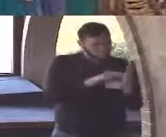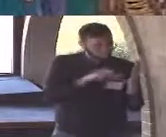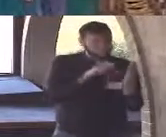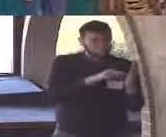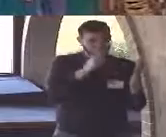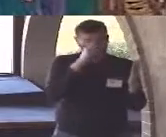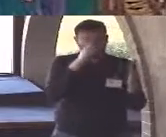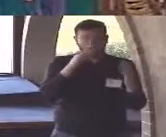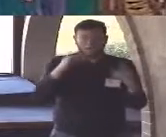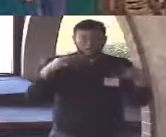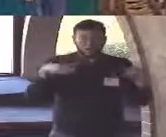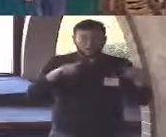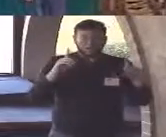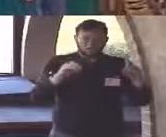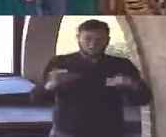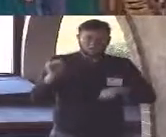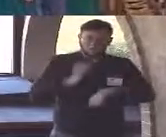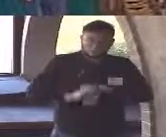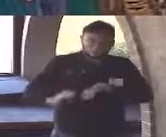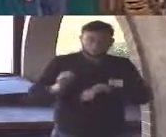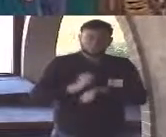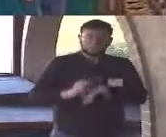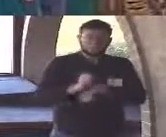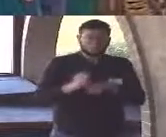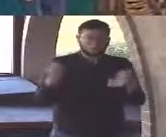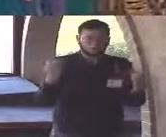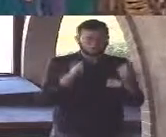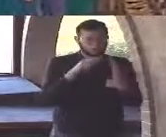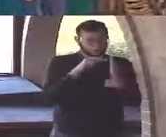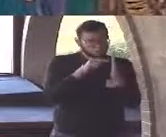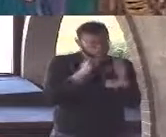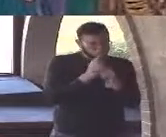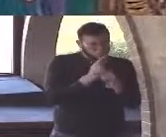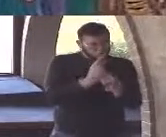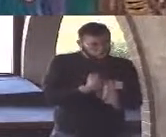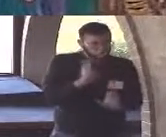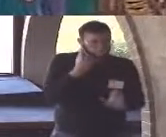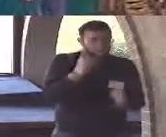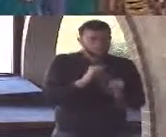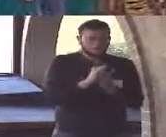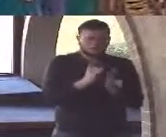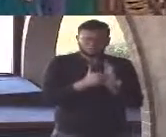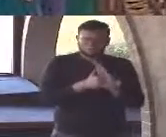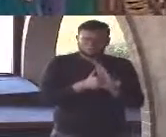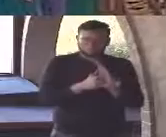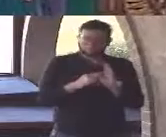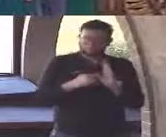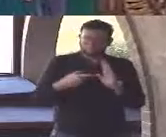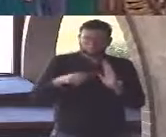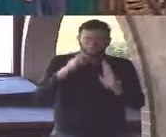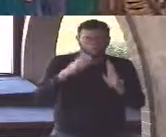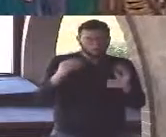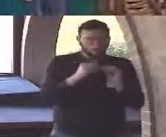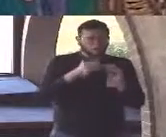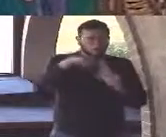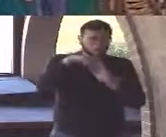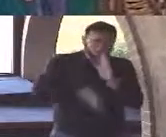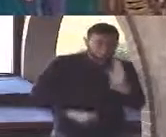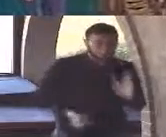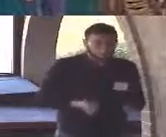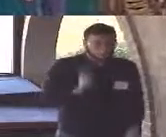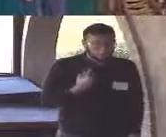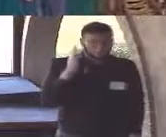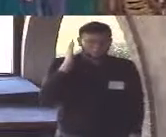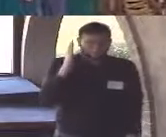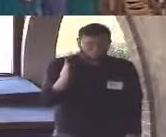understanding it the more nuance the more beauty the more ambiguity will unfold before you